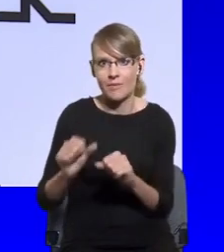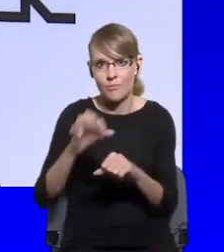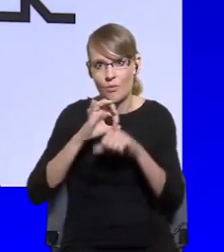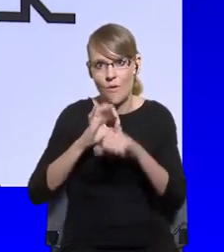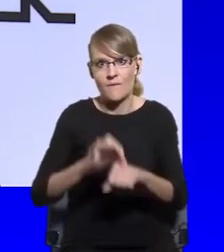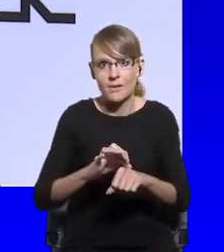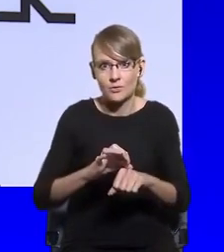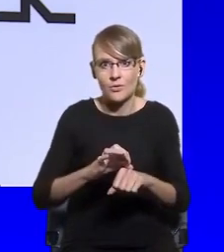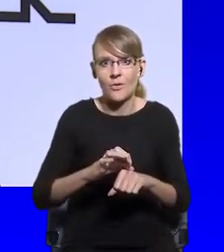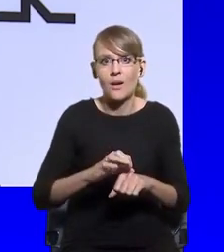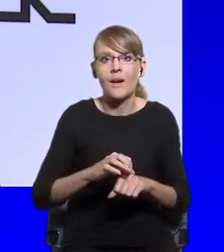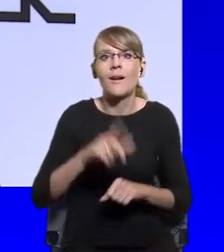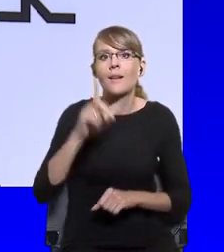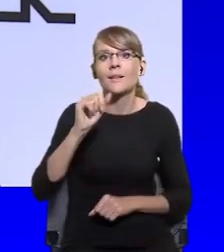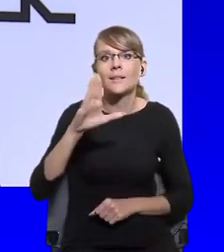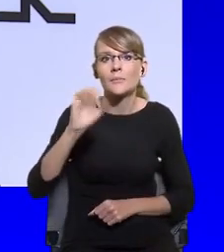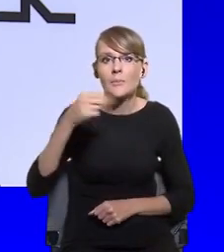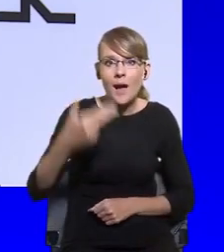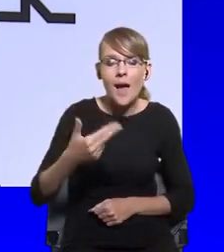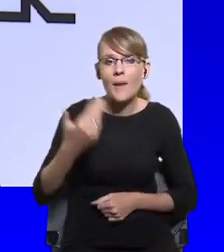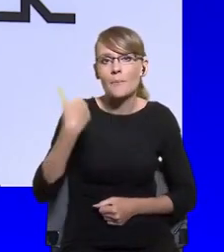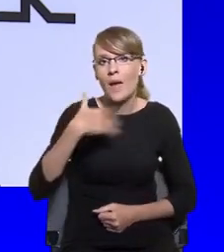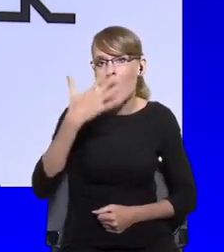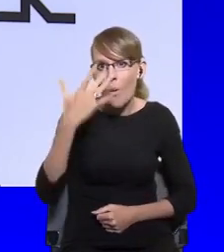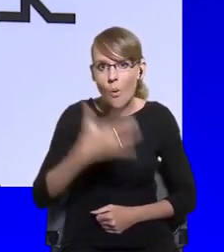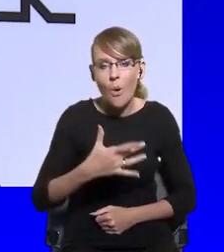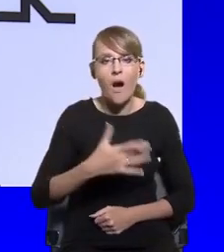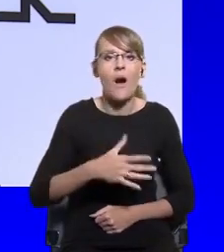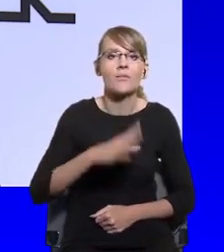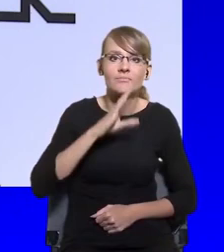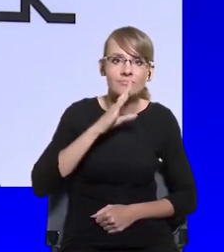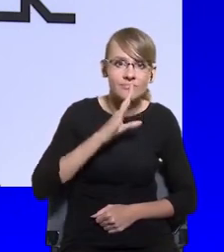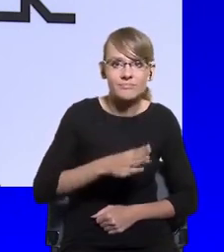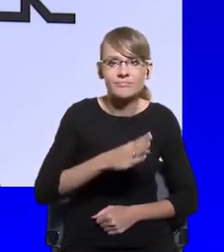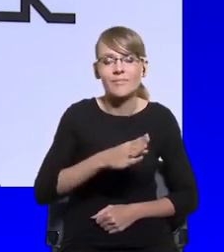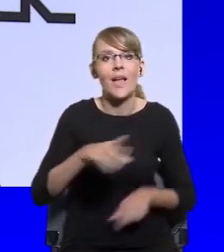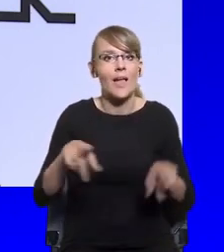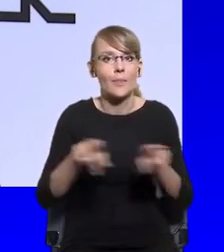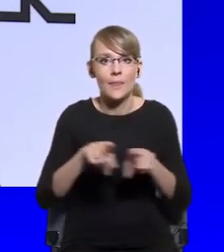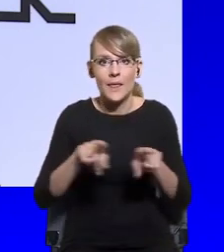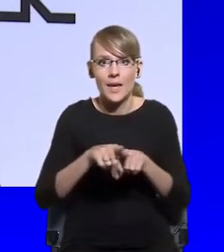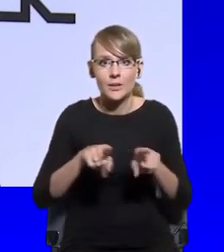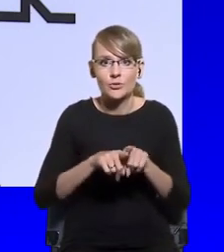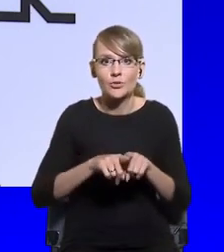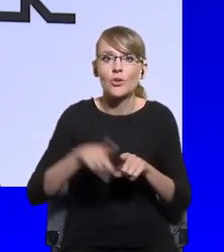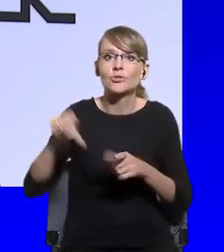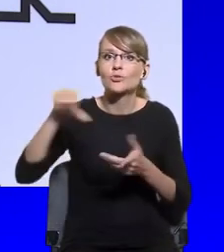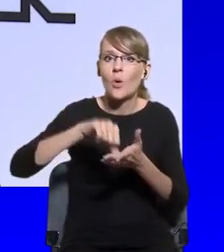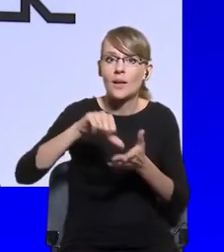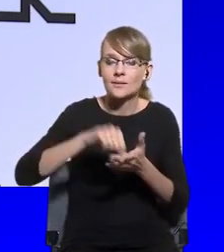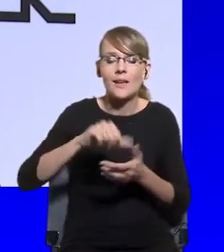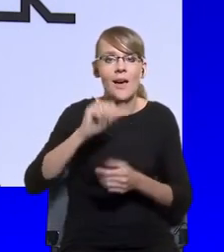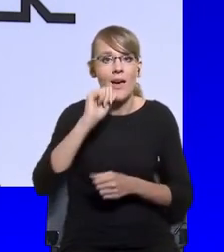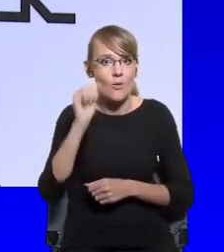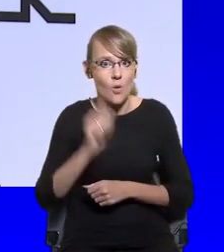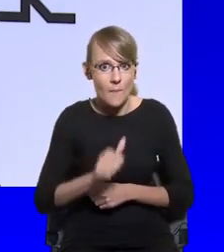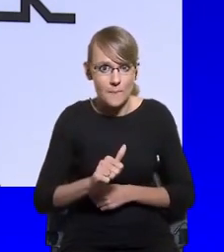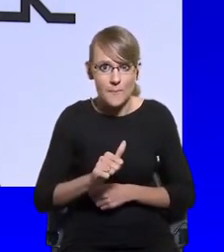to the US, as well as some European capitals, and perhaps Paris being the last